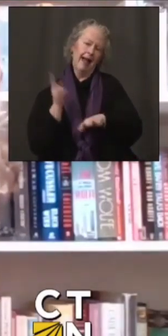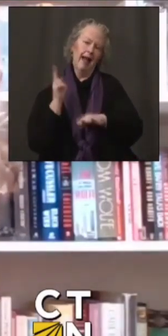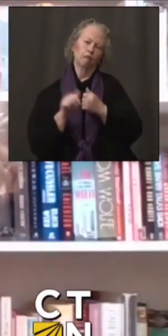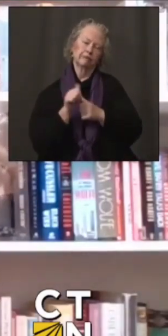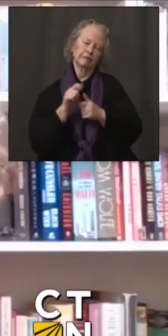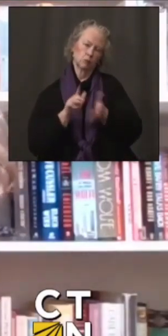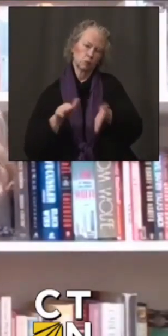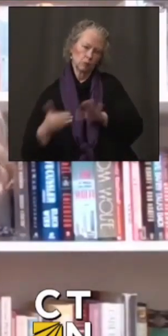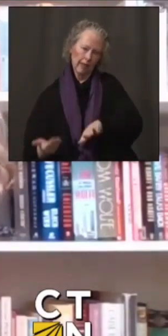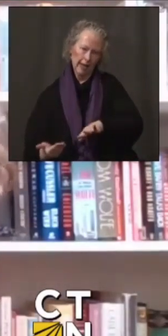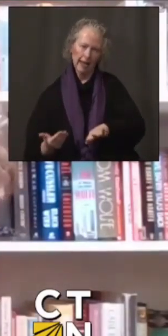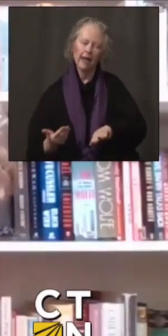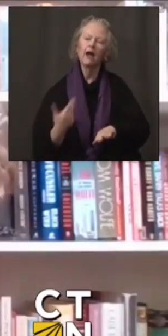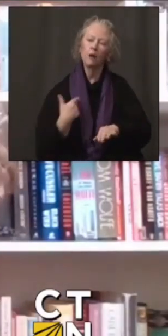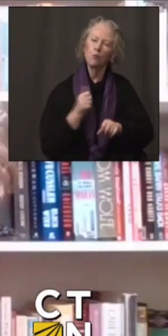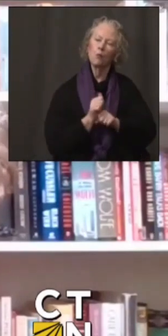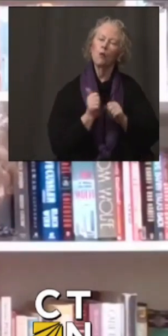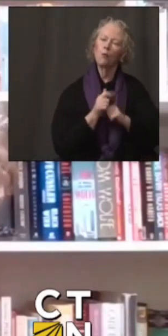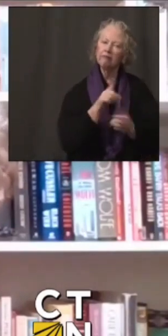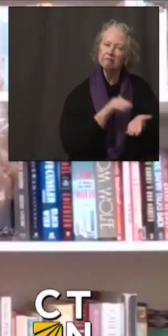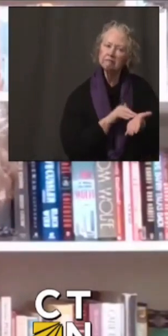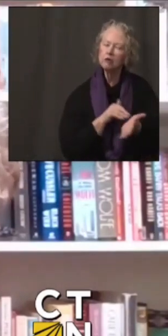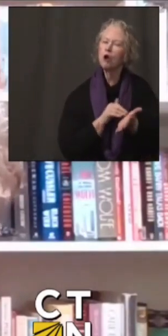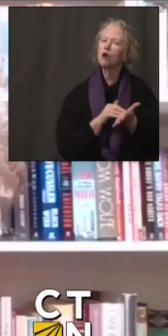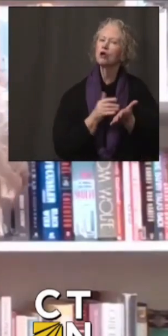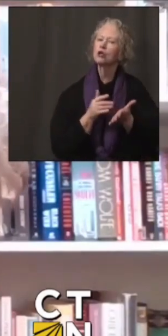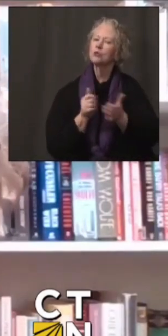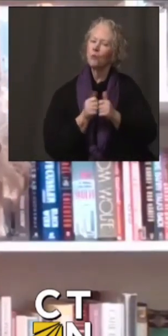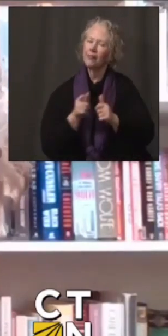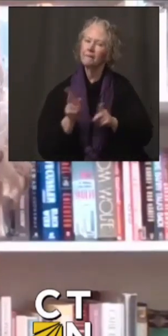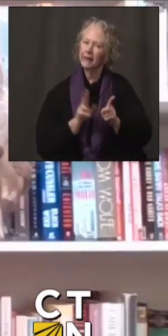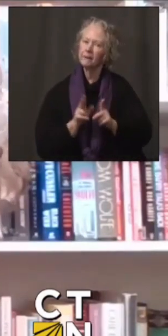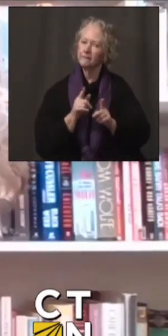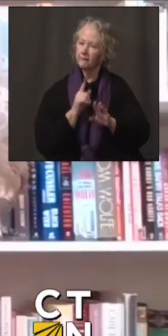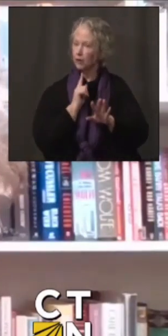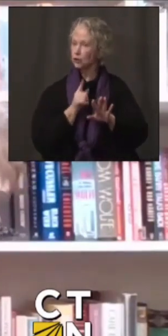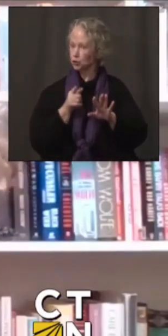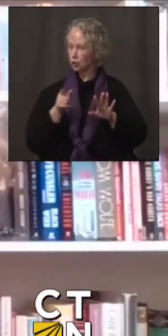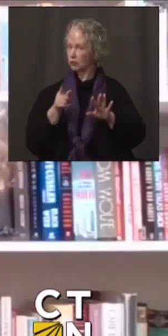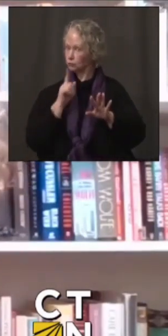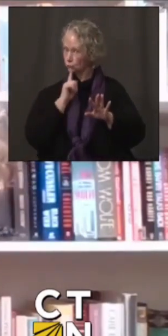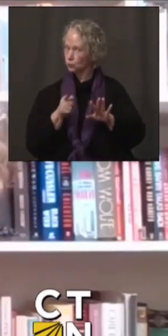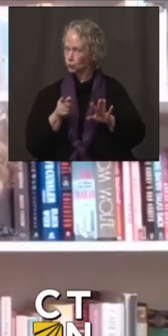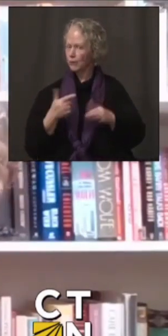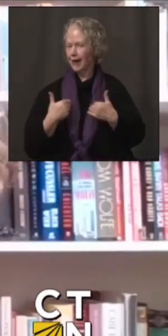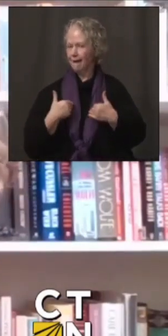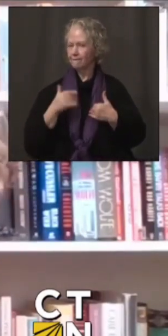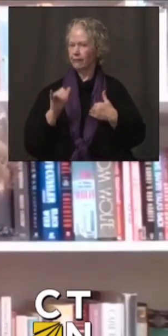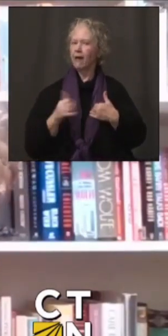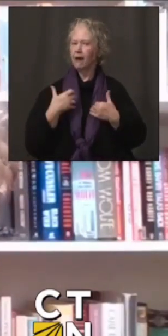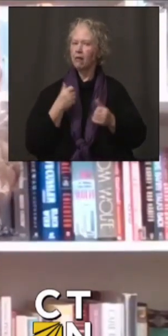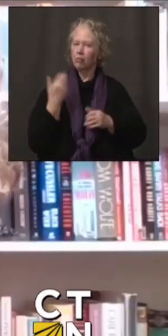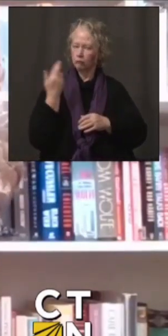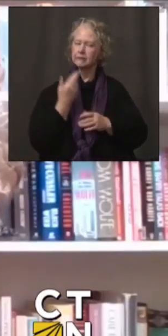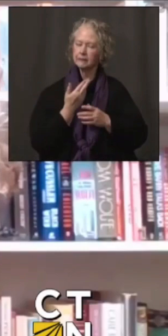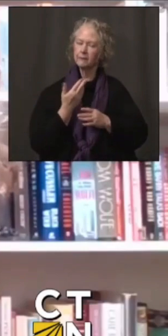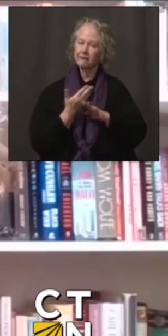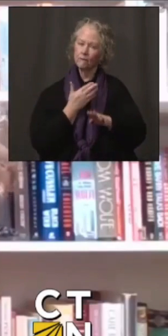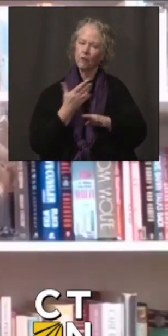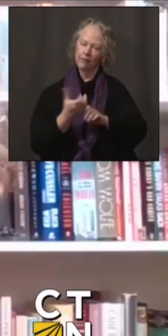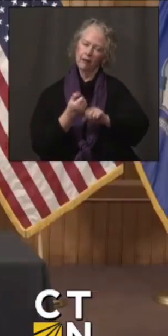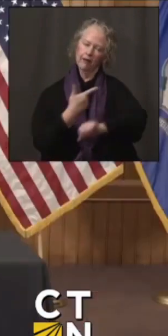providers, um, as well as individuals to make sure that people actually have those conditions, uh, when they sign up for their vaccine.